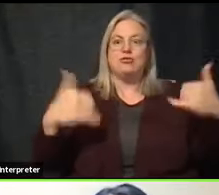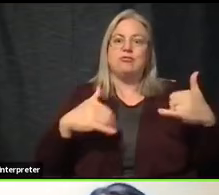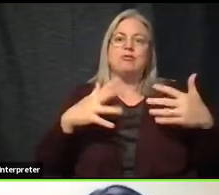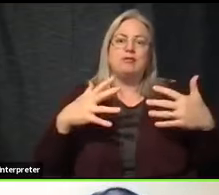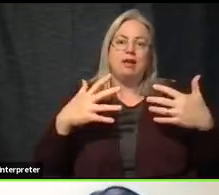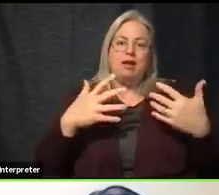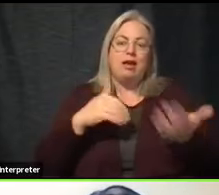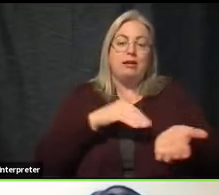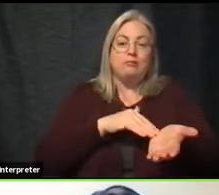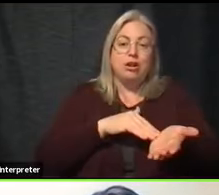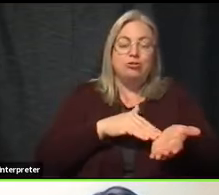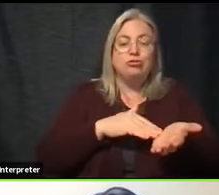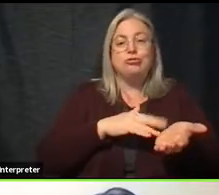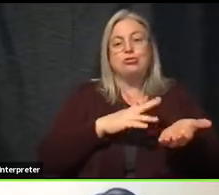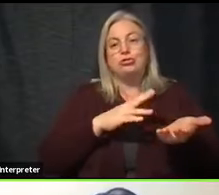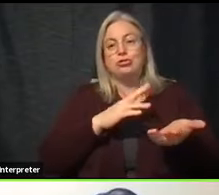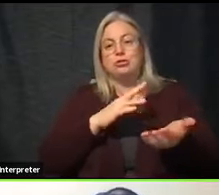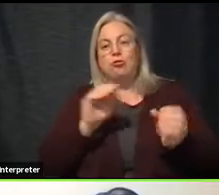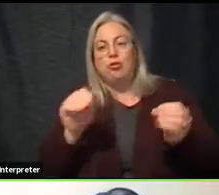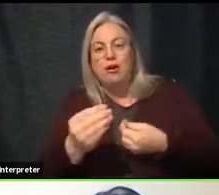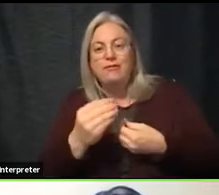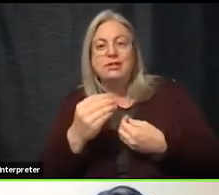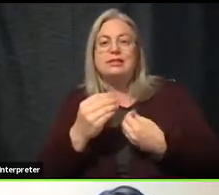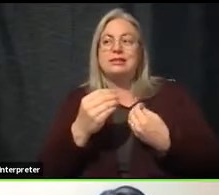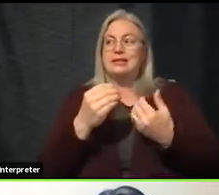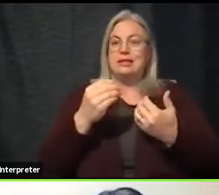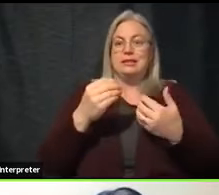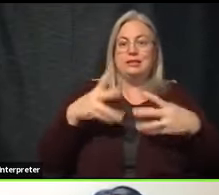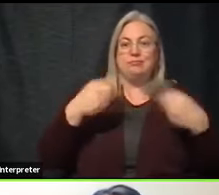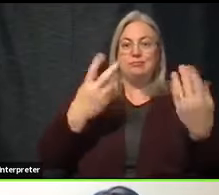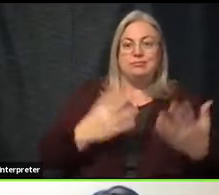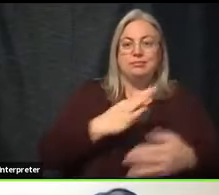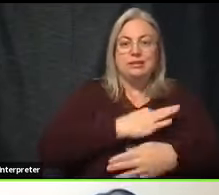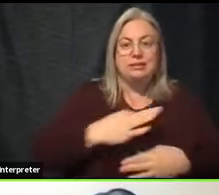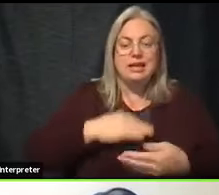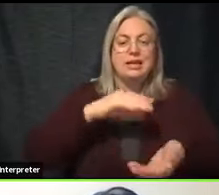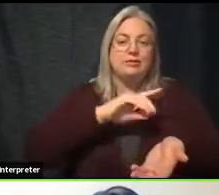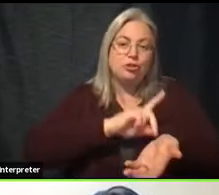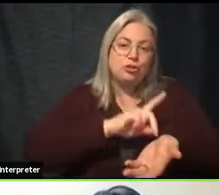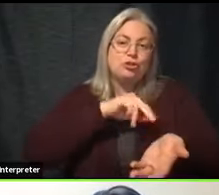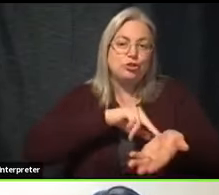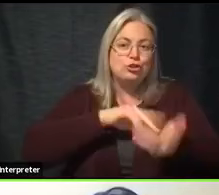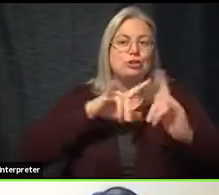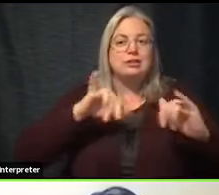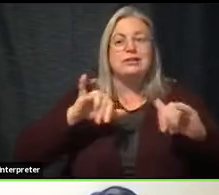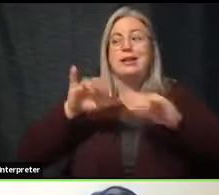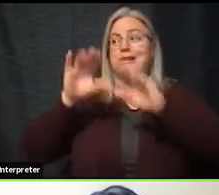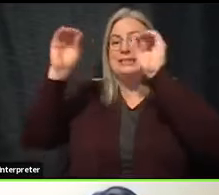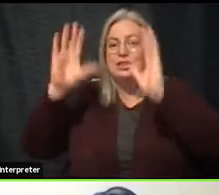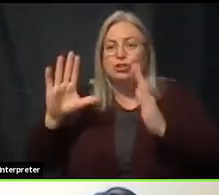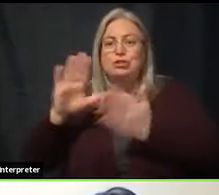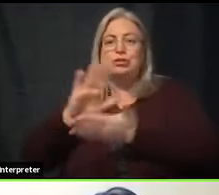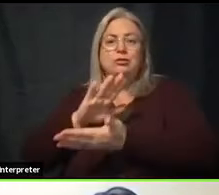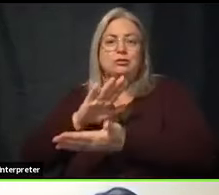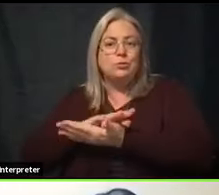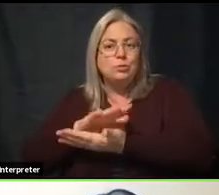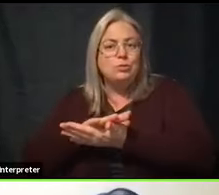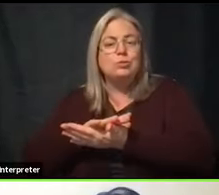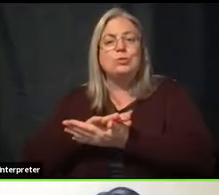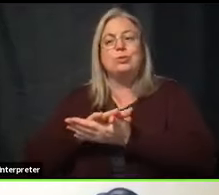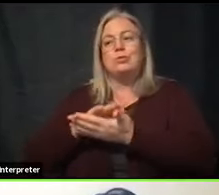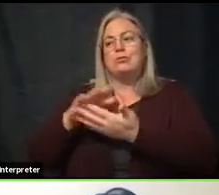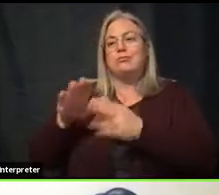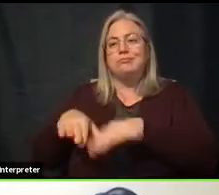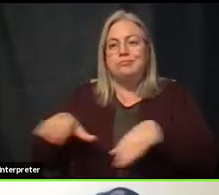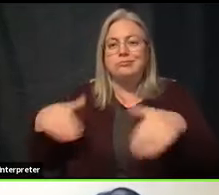providers are immunized and completing those in our schools and our childcare, it really does feel like we're